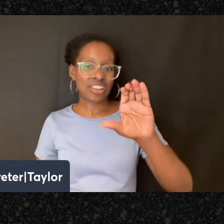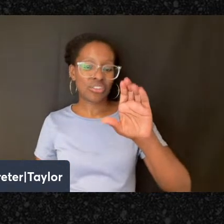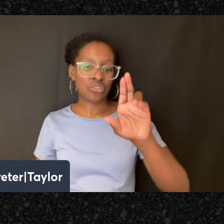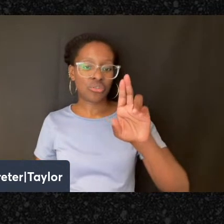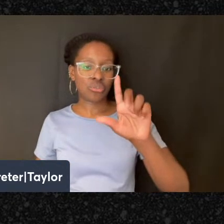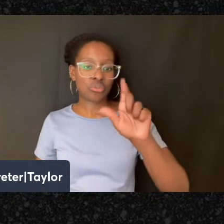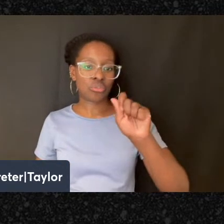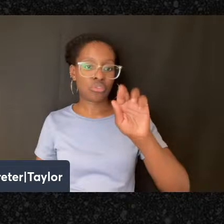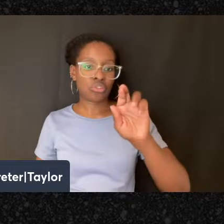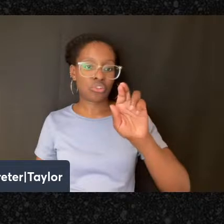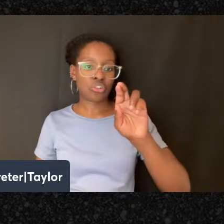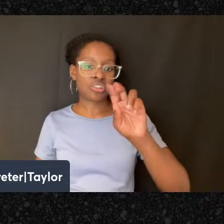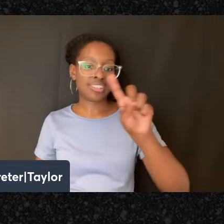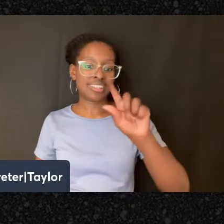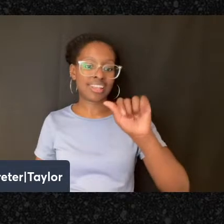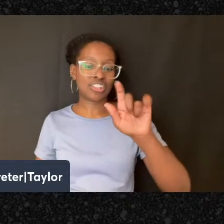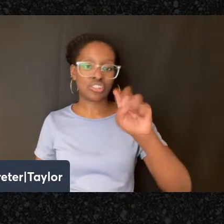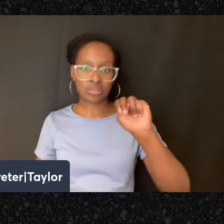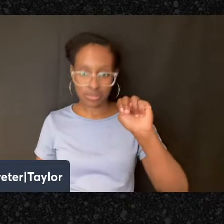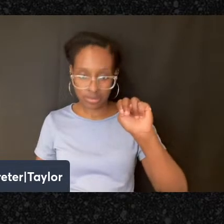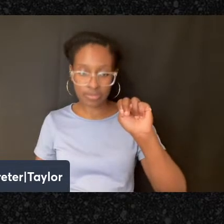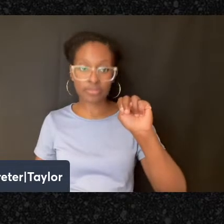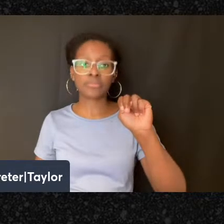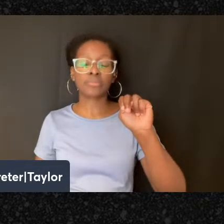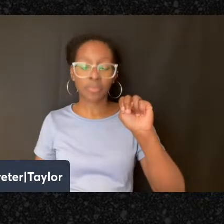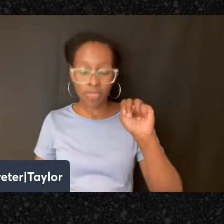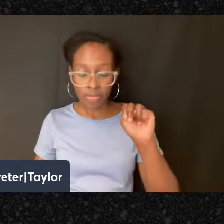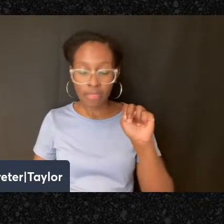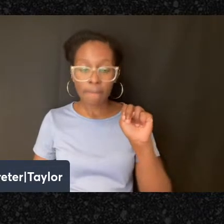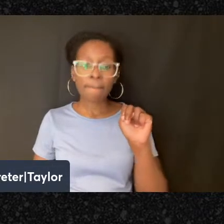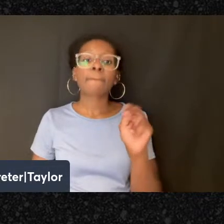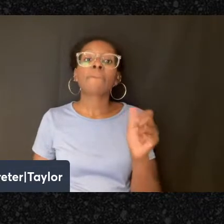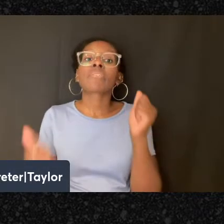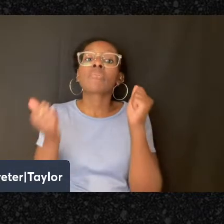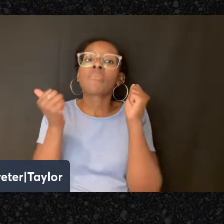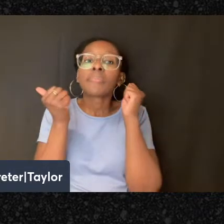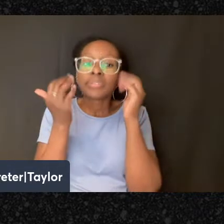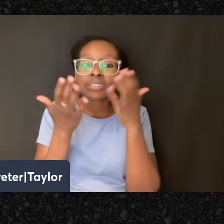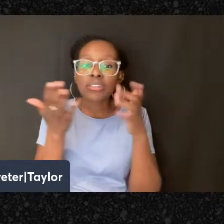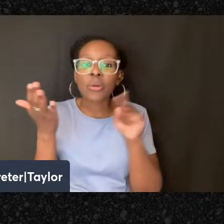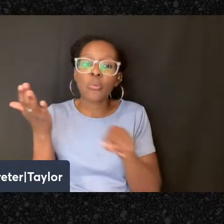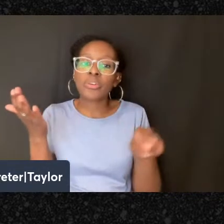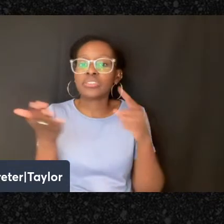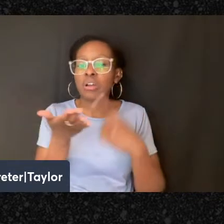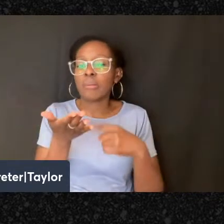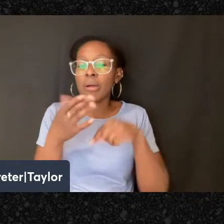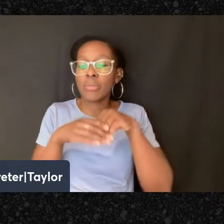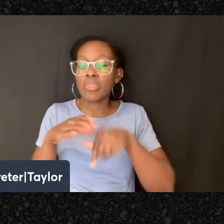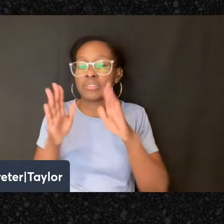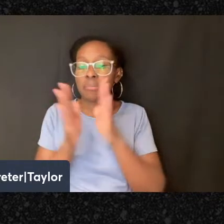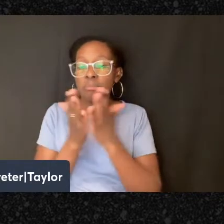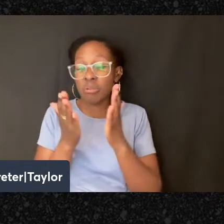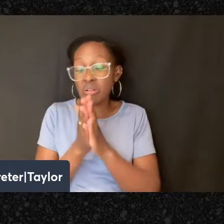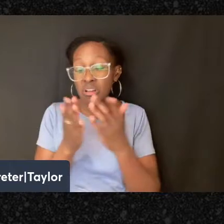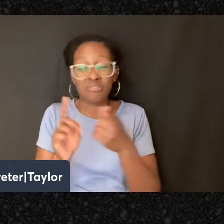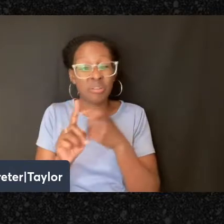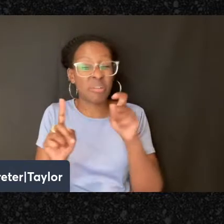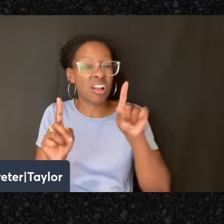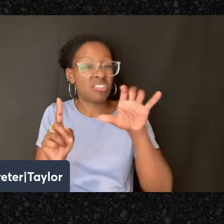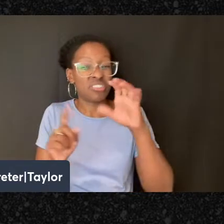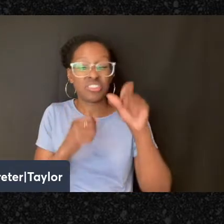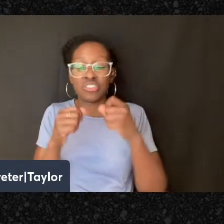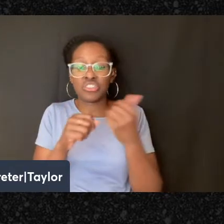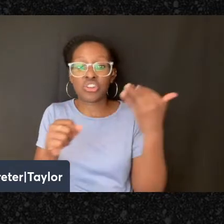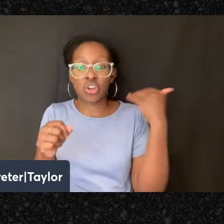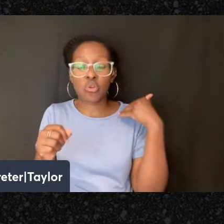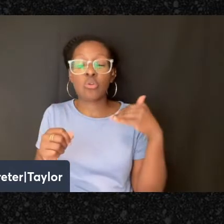So most of the figures that we talk about in this book from 100 years ago or so, they took secularization